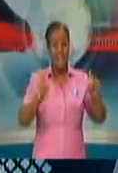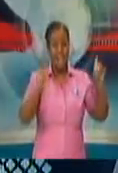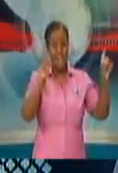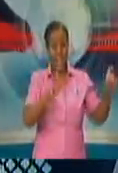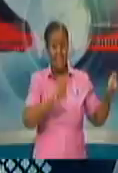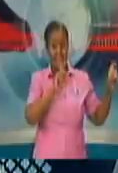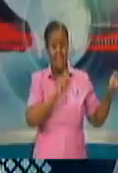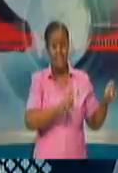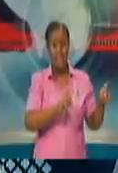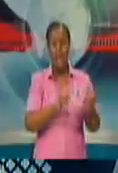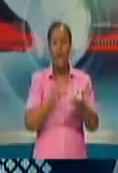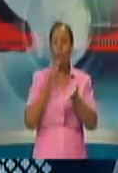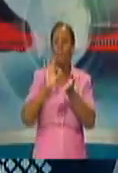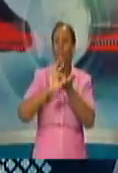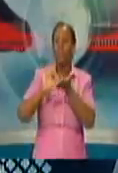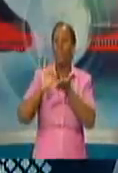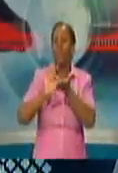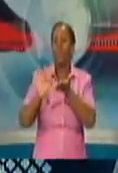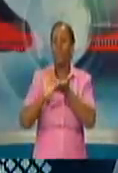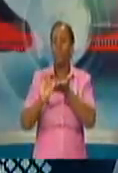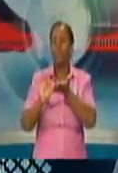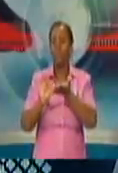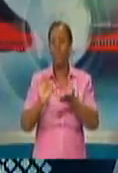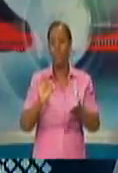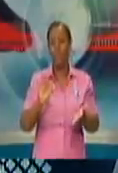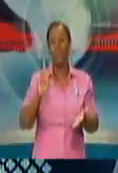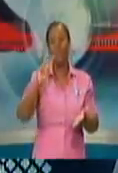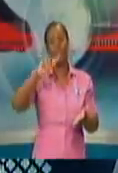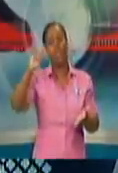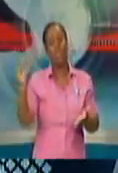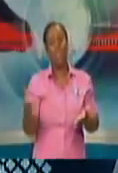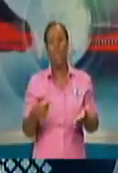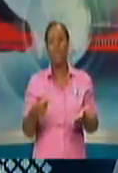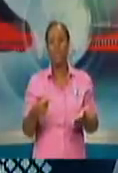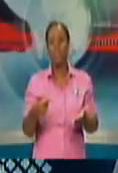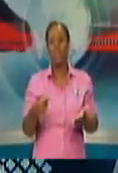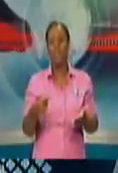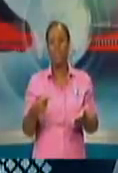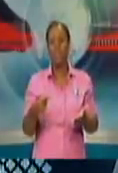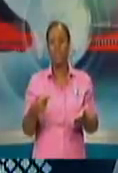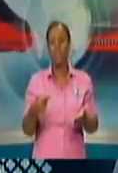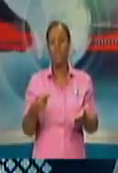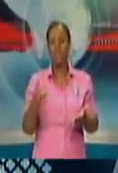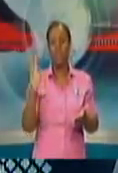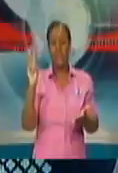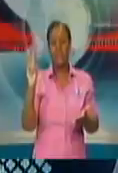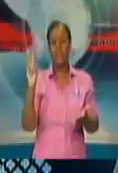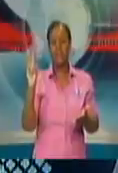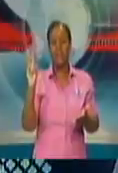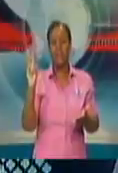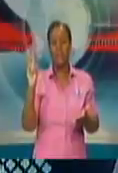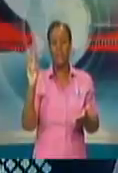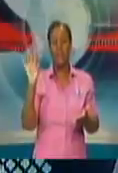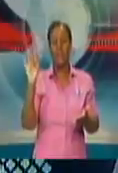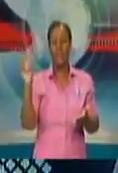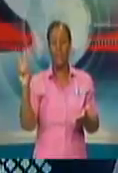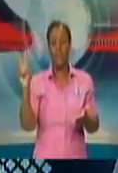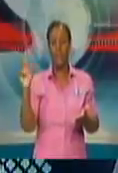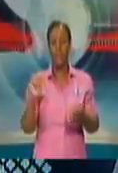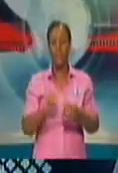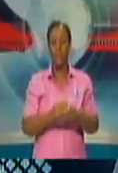West Indies site for testing, 2,682. Number of repeated tests, 412.